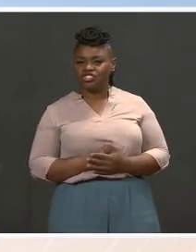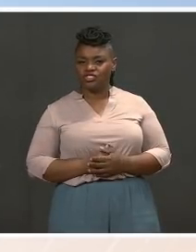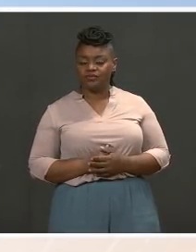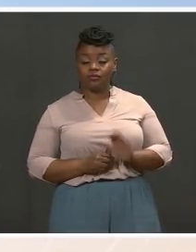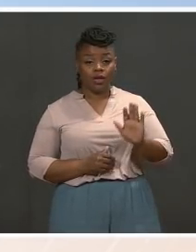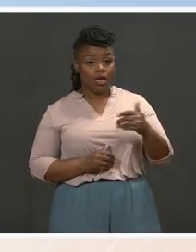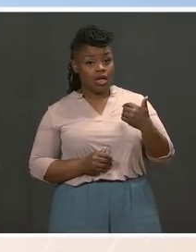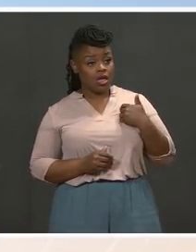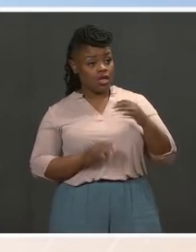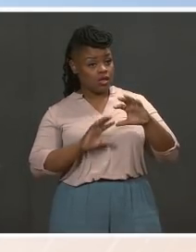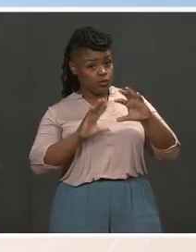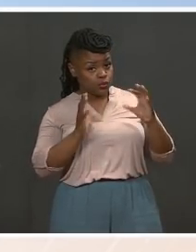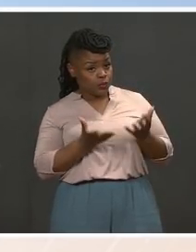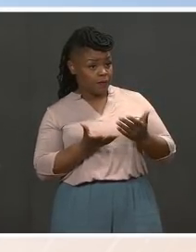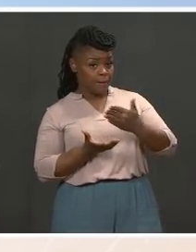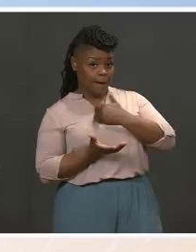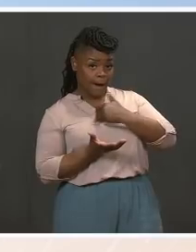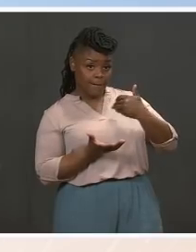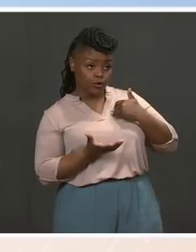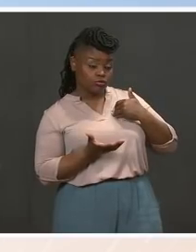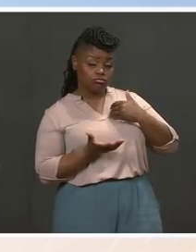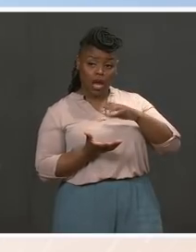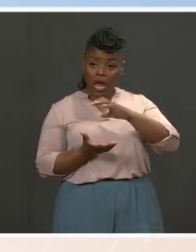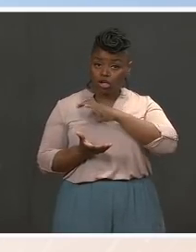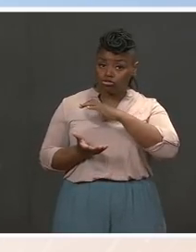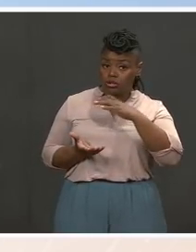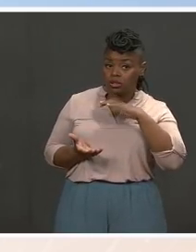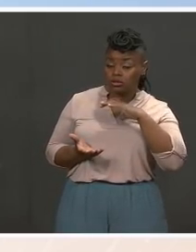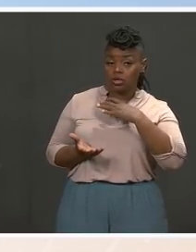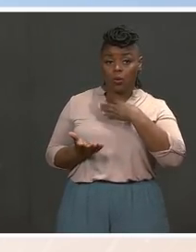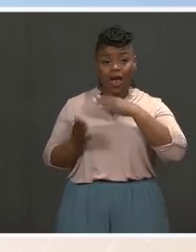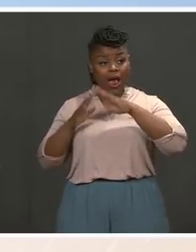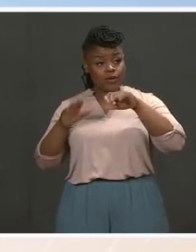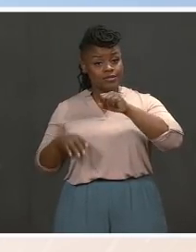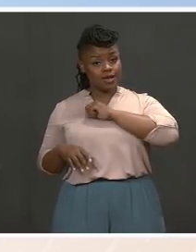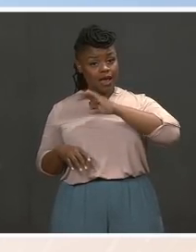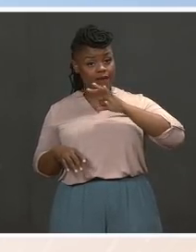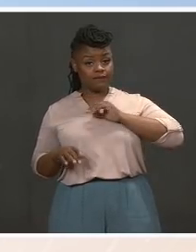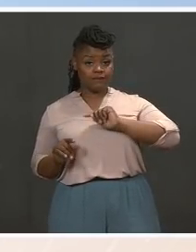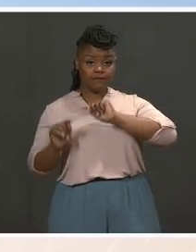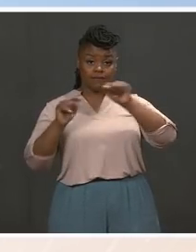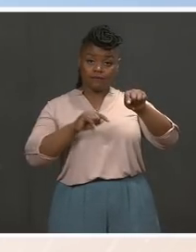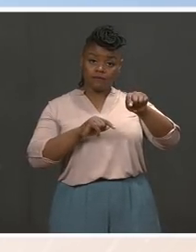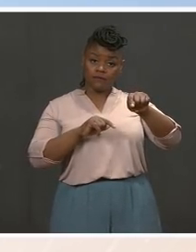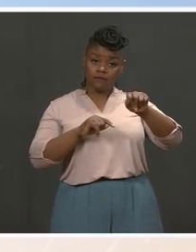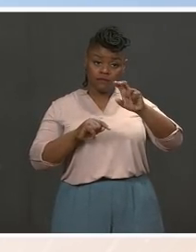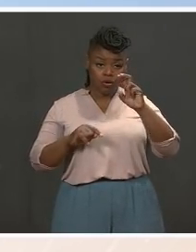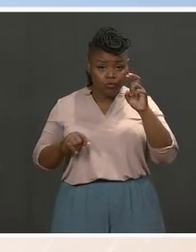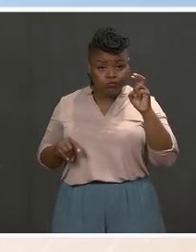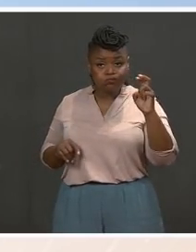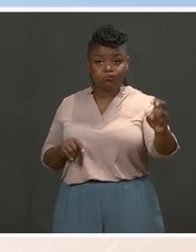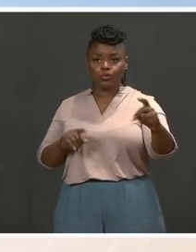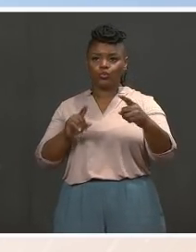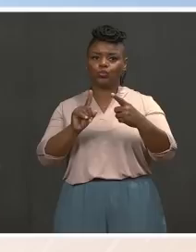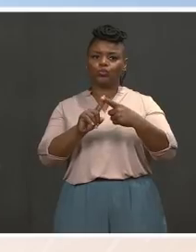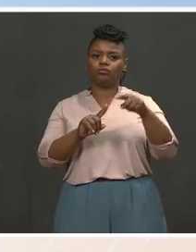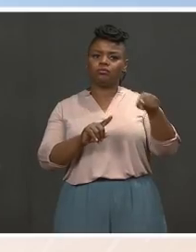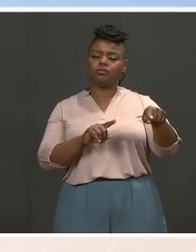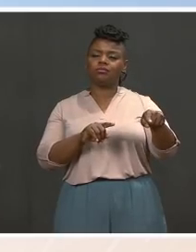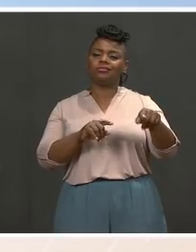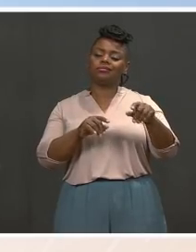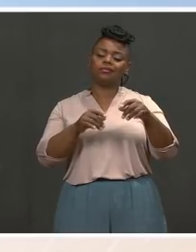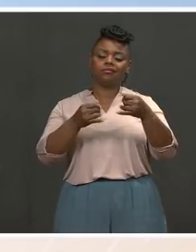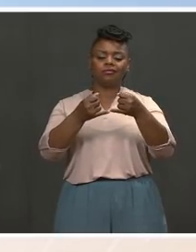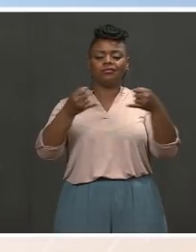Congress and White House officials who are traveling to the Office of Refugee Resettlement at Caruso Springs and the influx care